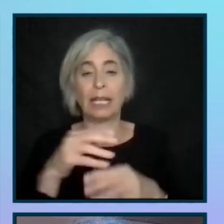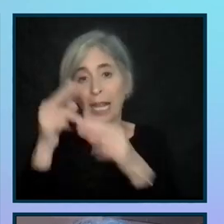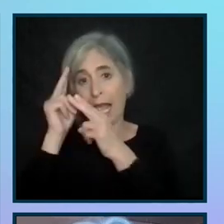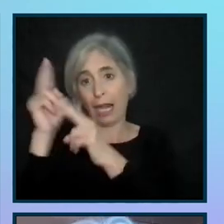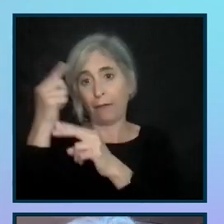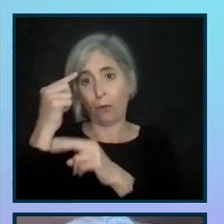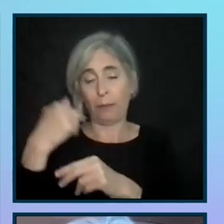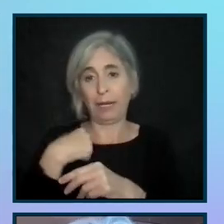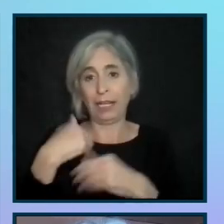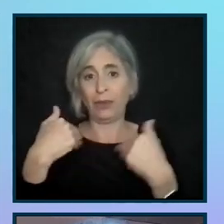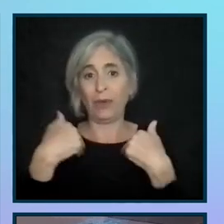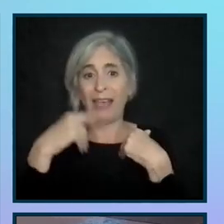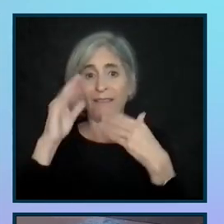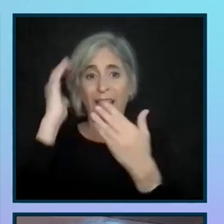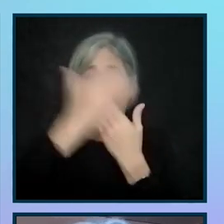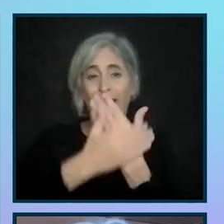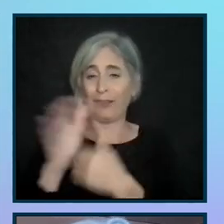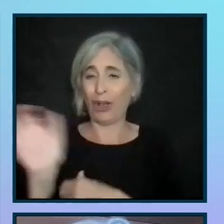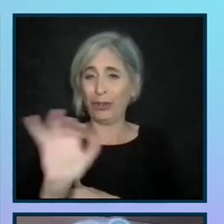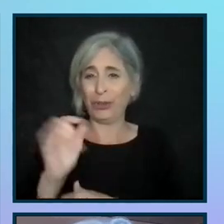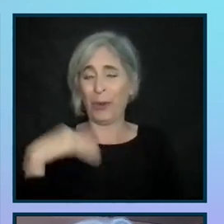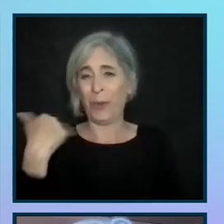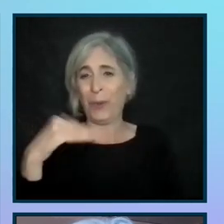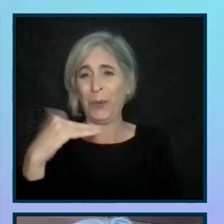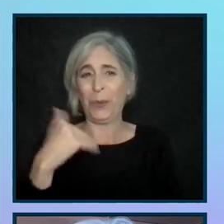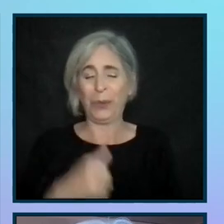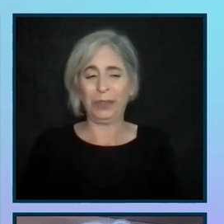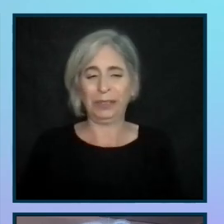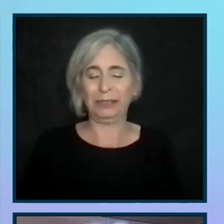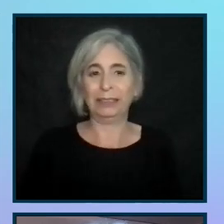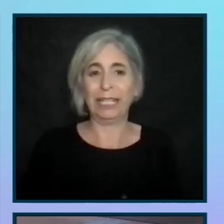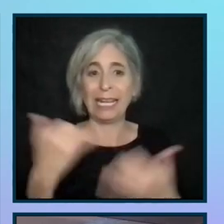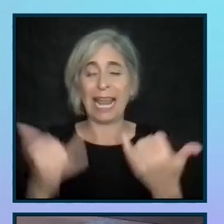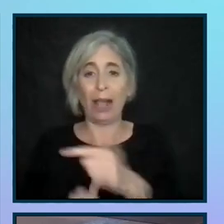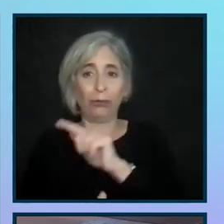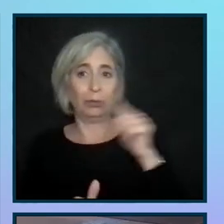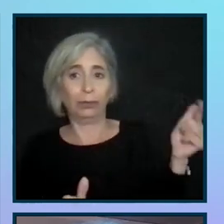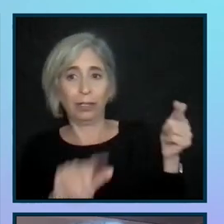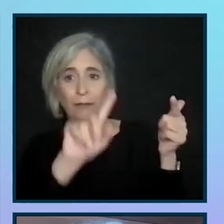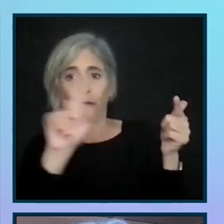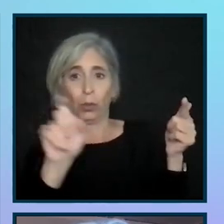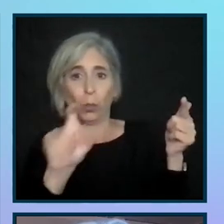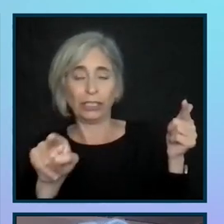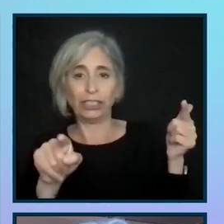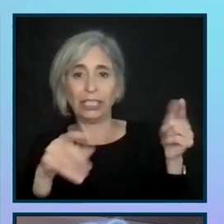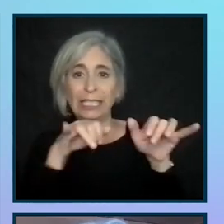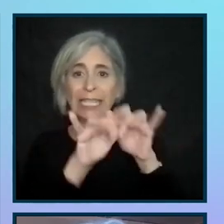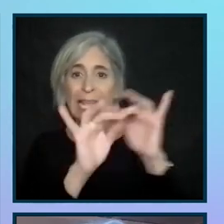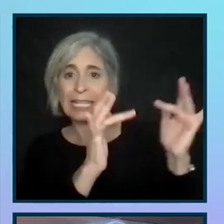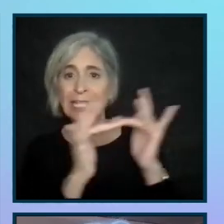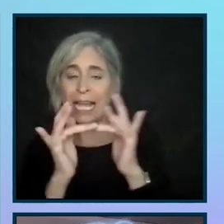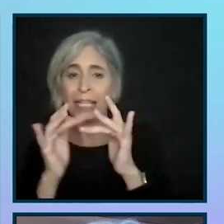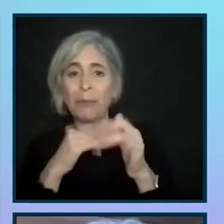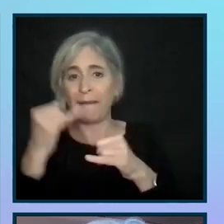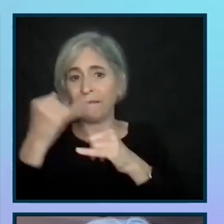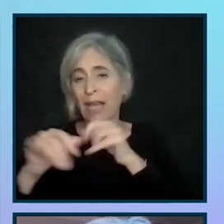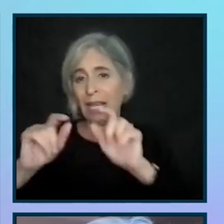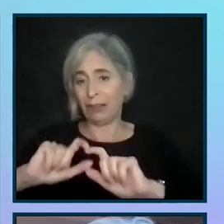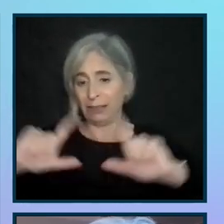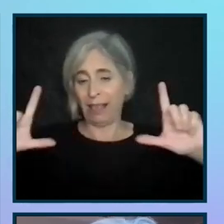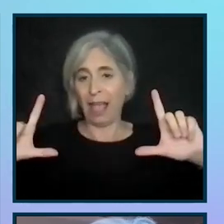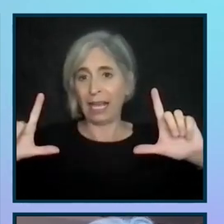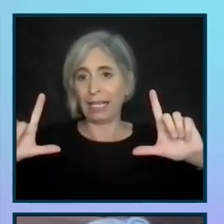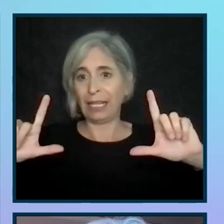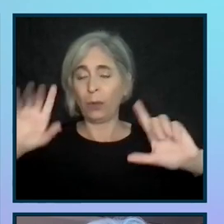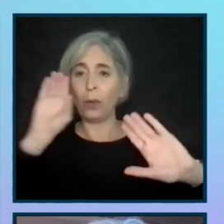for me to have on the cover as well. So I'm going to turn it back for questions. I have stay in touch on my final slide with the